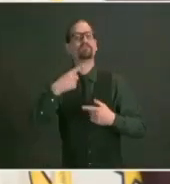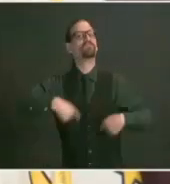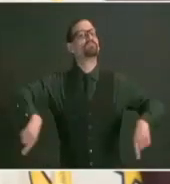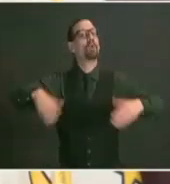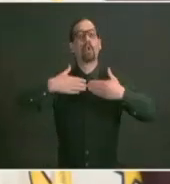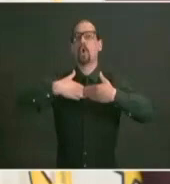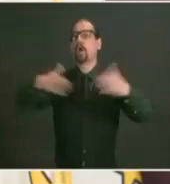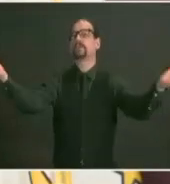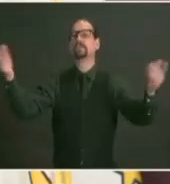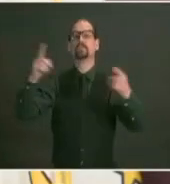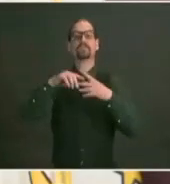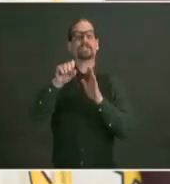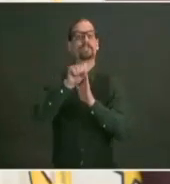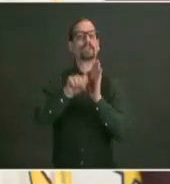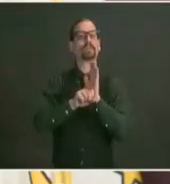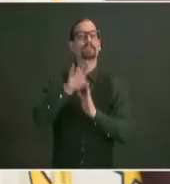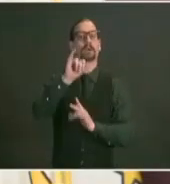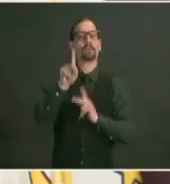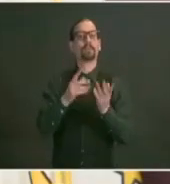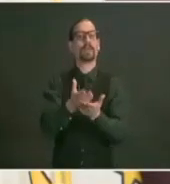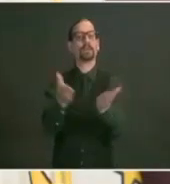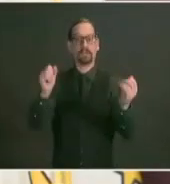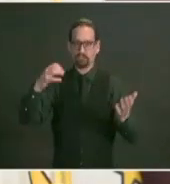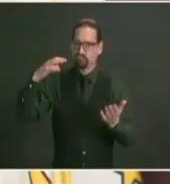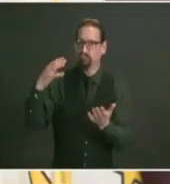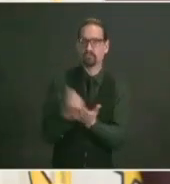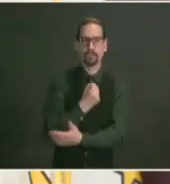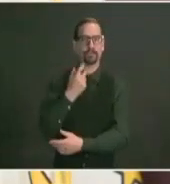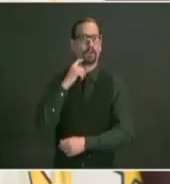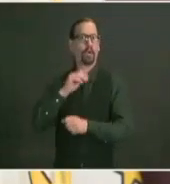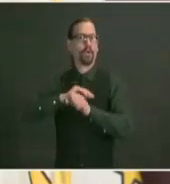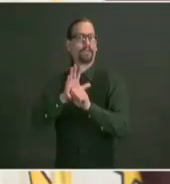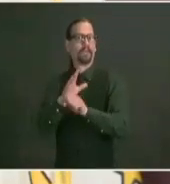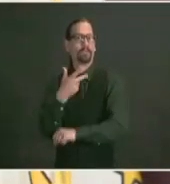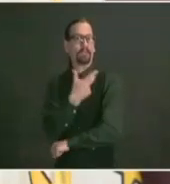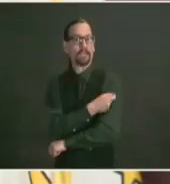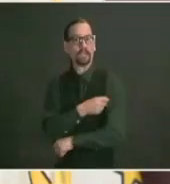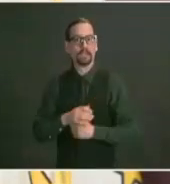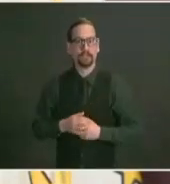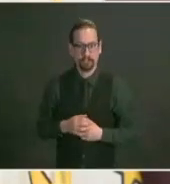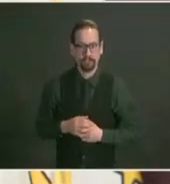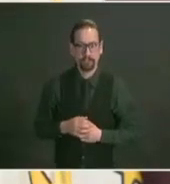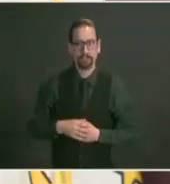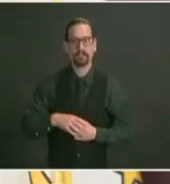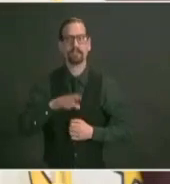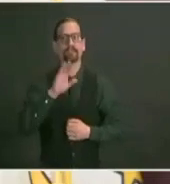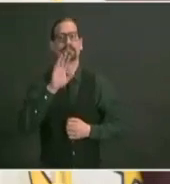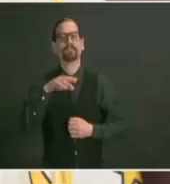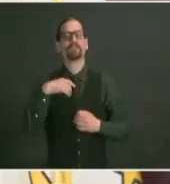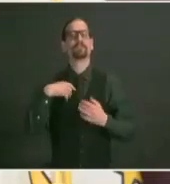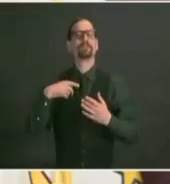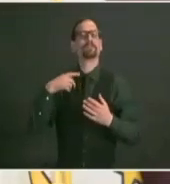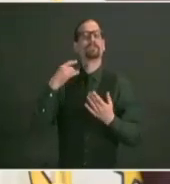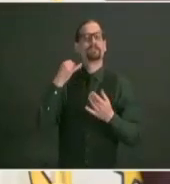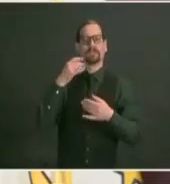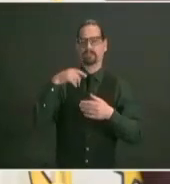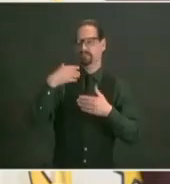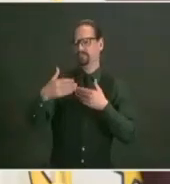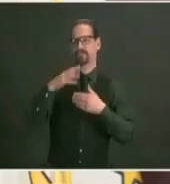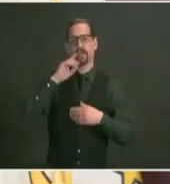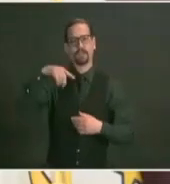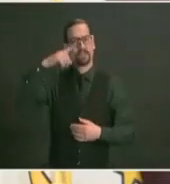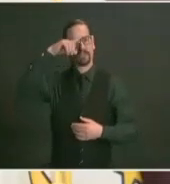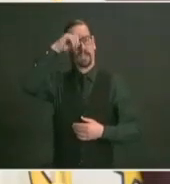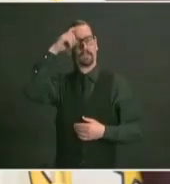final topic is our planning around indoor larger outdoor events for the summer we want to provide some